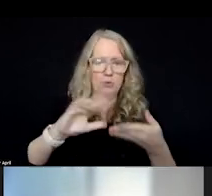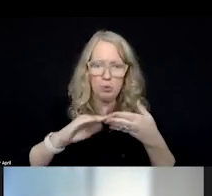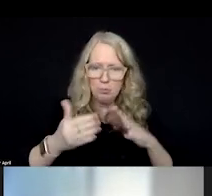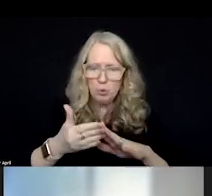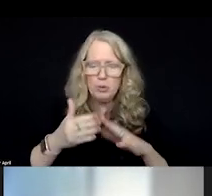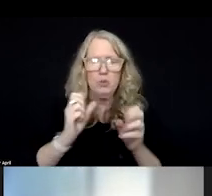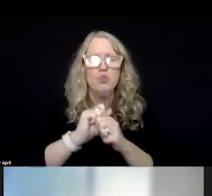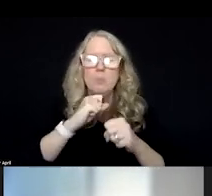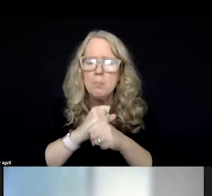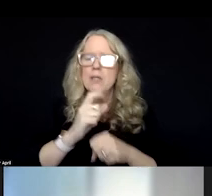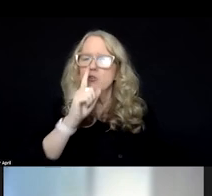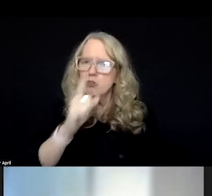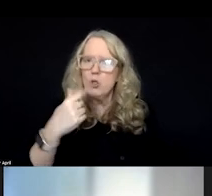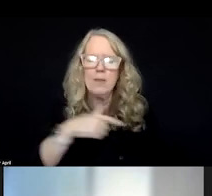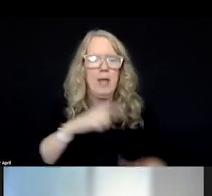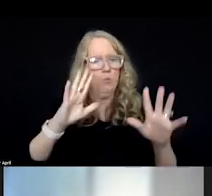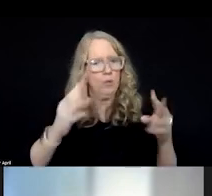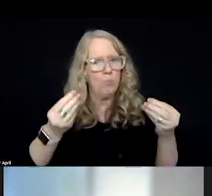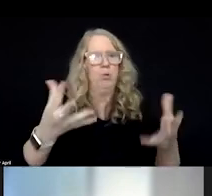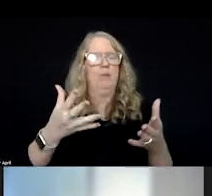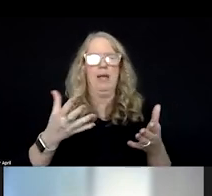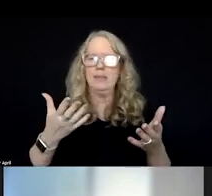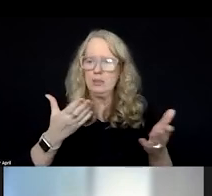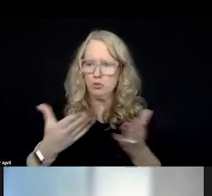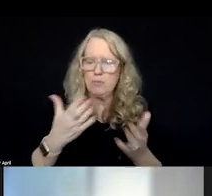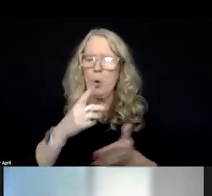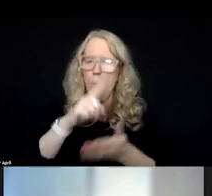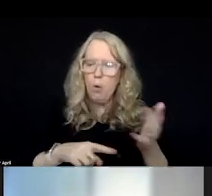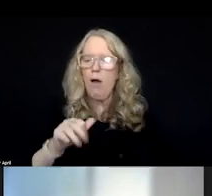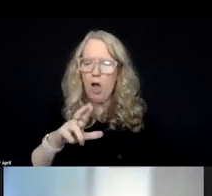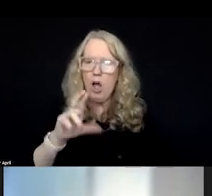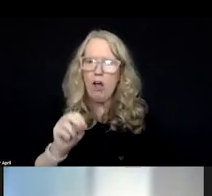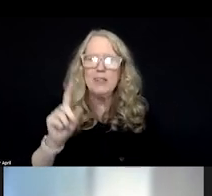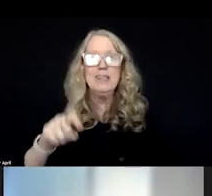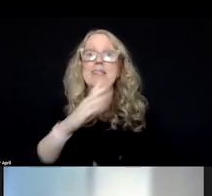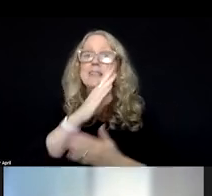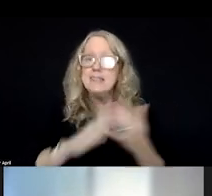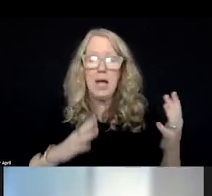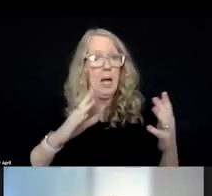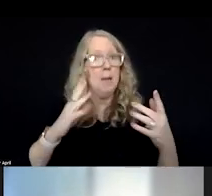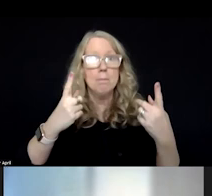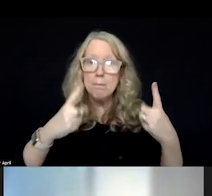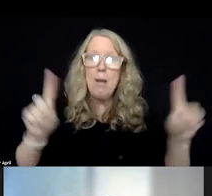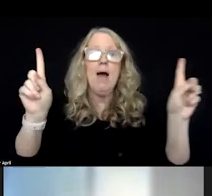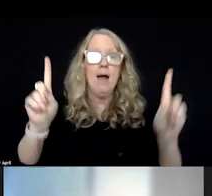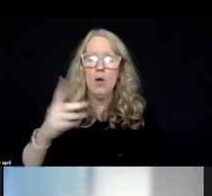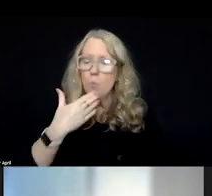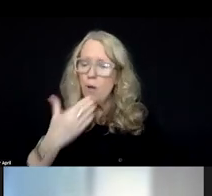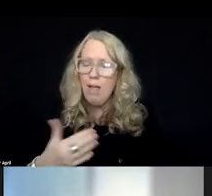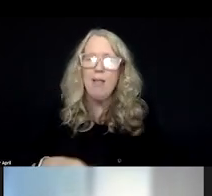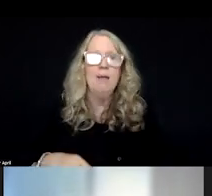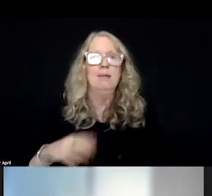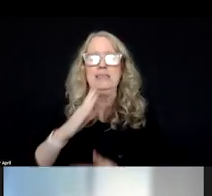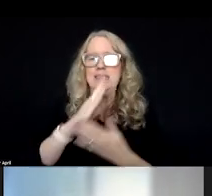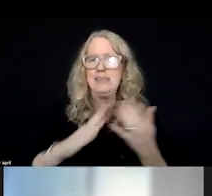to ensure that we are providing the services that are needed. Some of them have worked really well, including